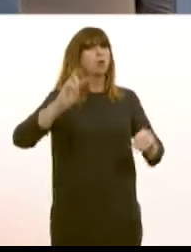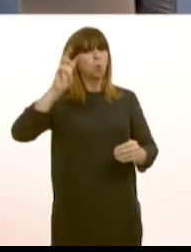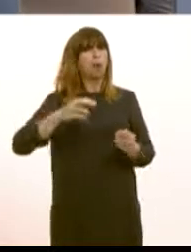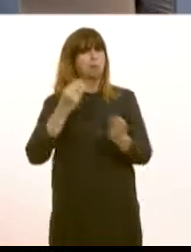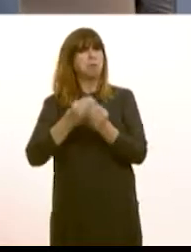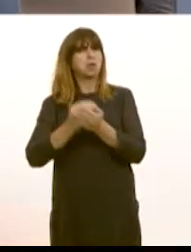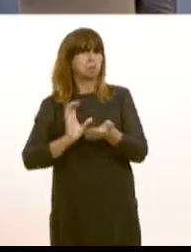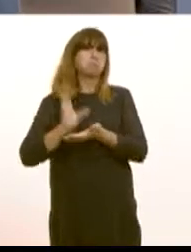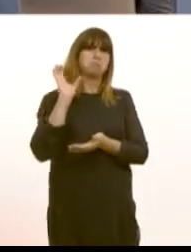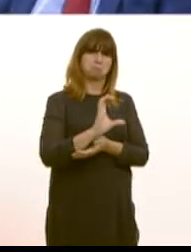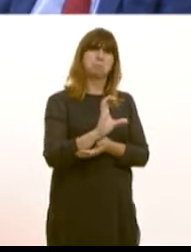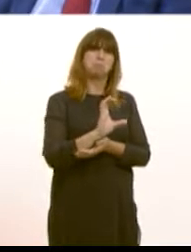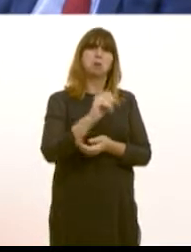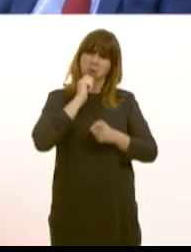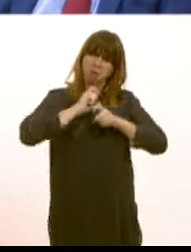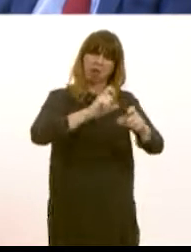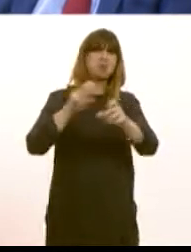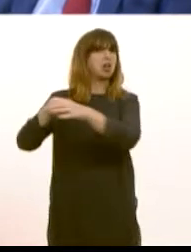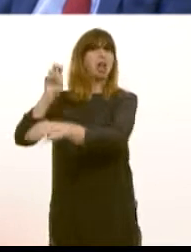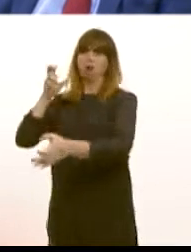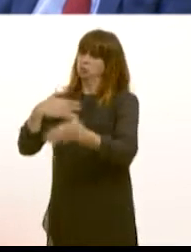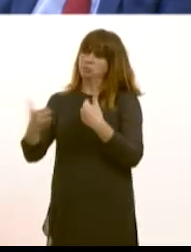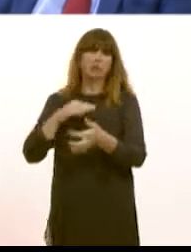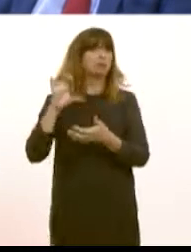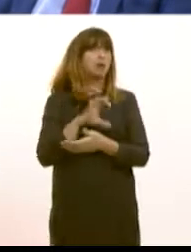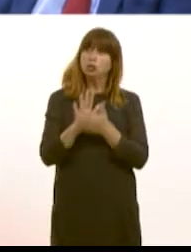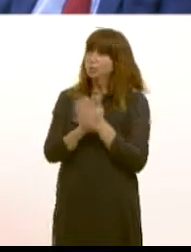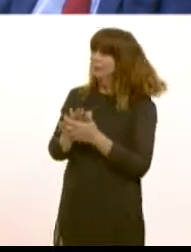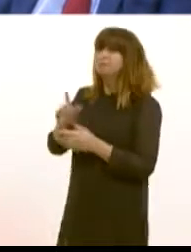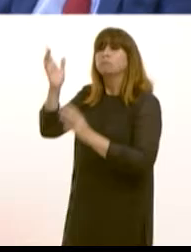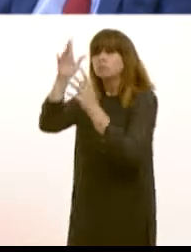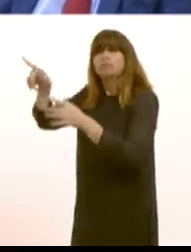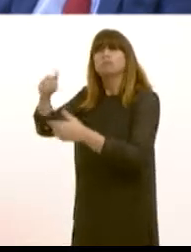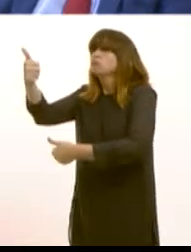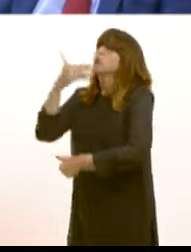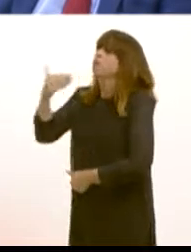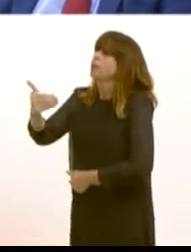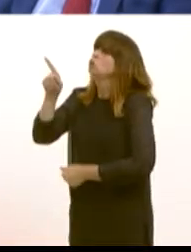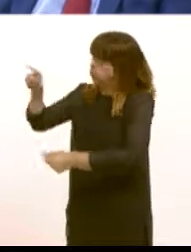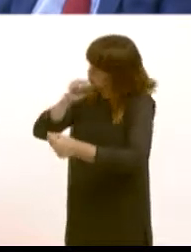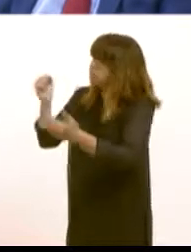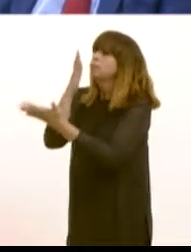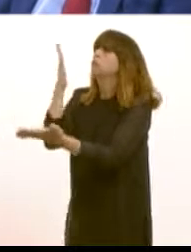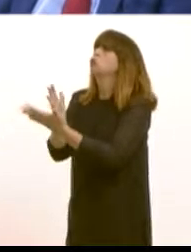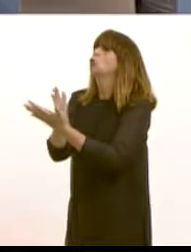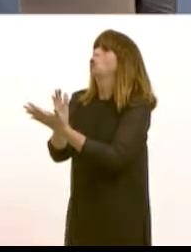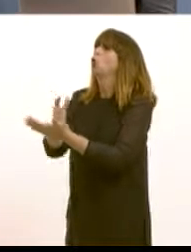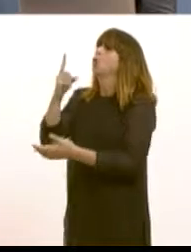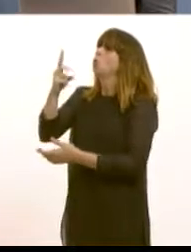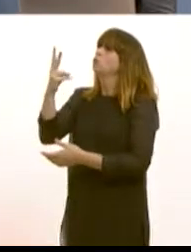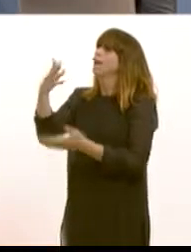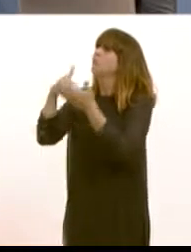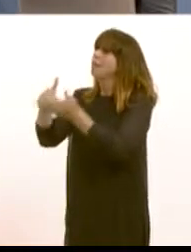£125 million will still be available for the Metro and I'm sure that he will receive that assurance with some comfort